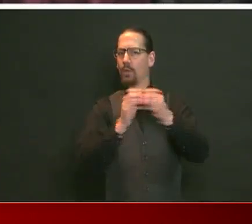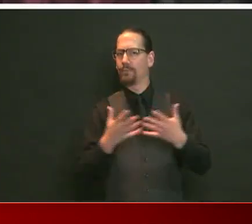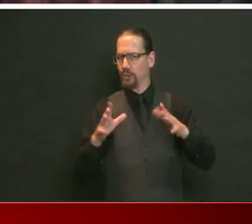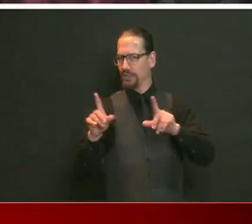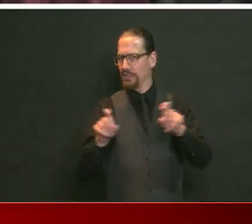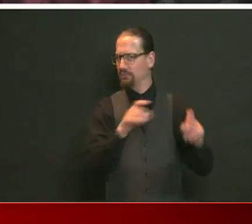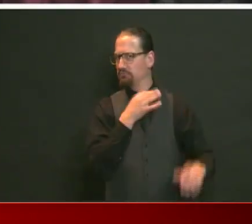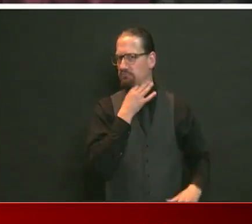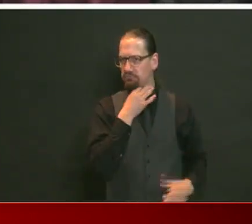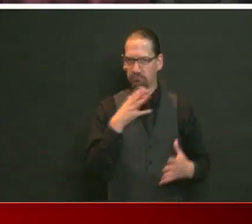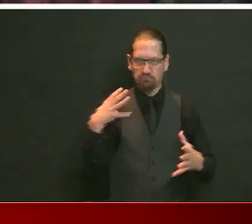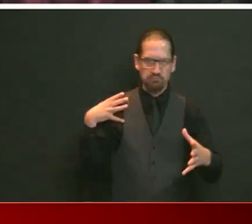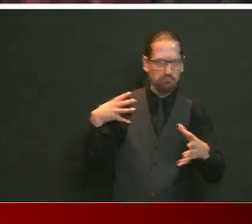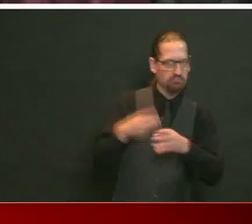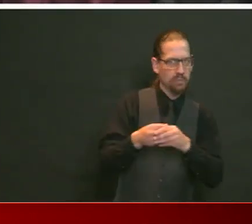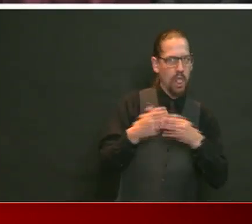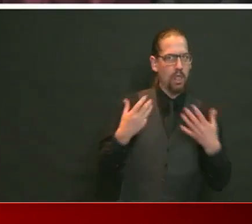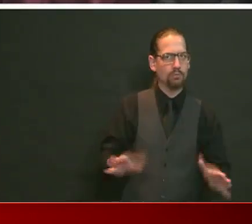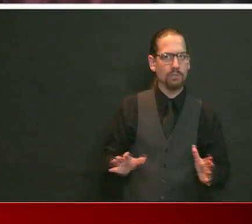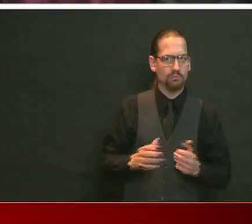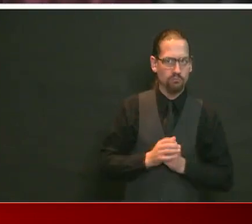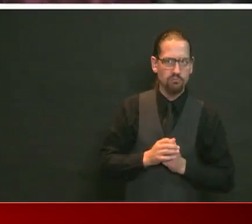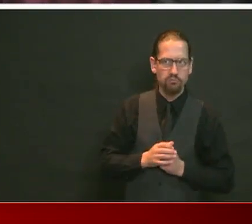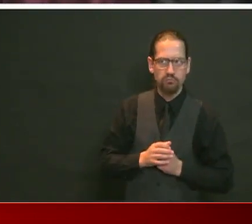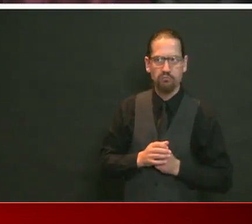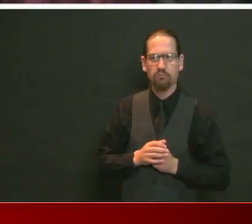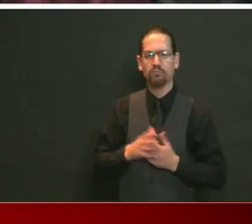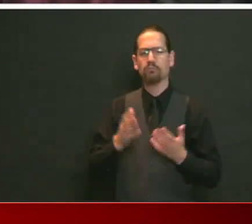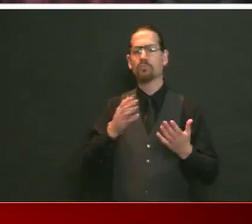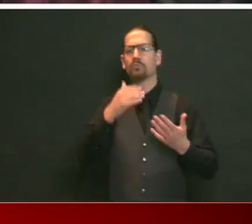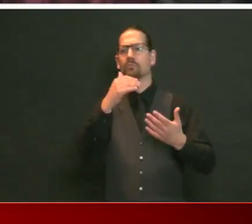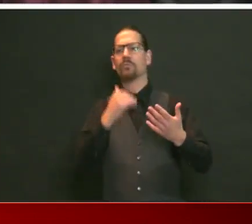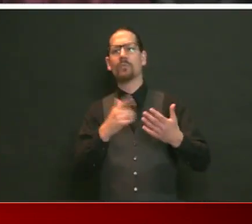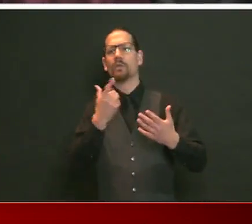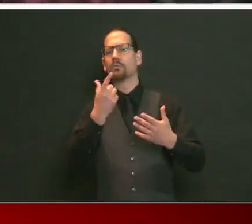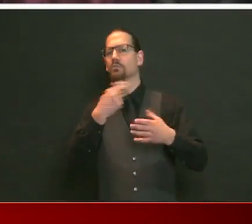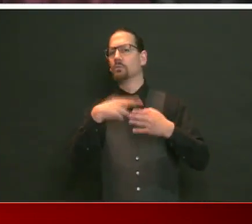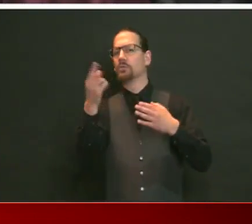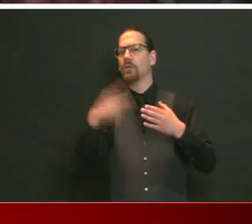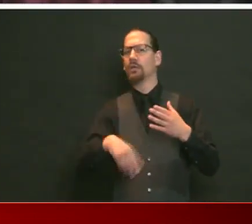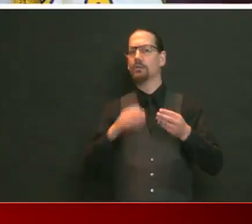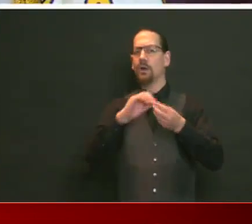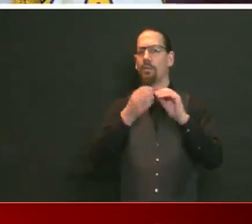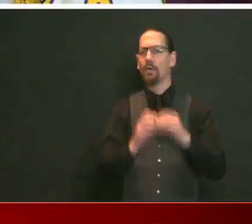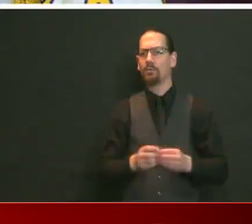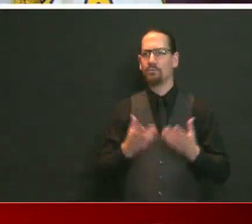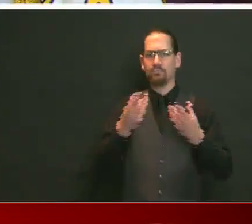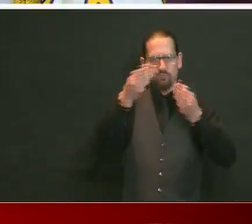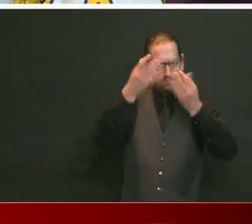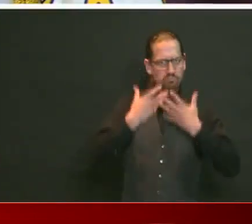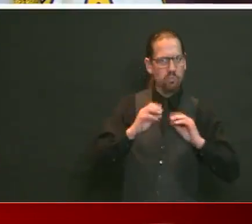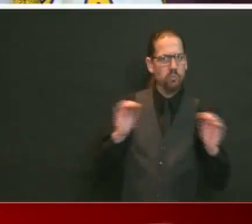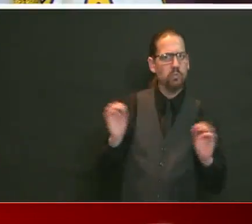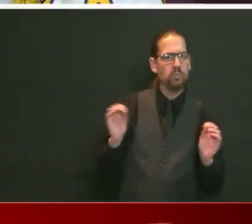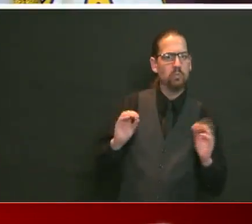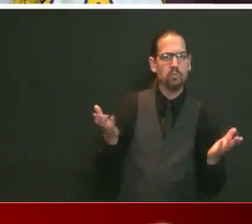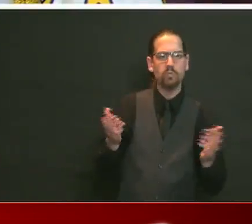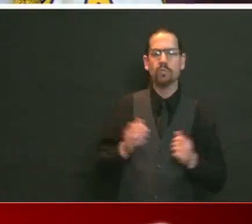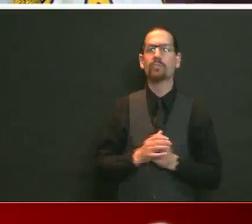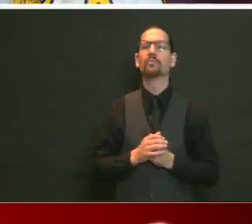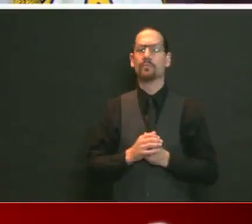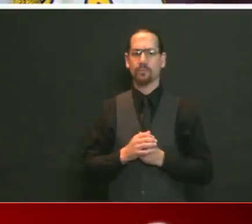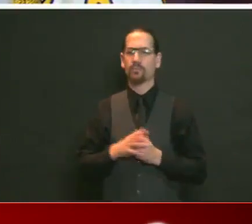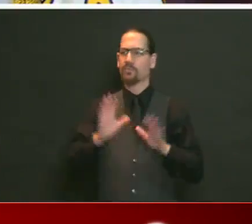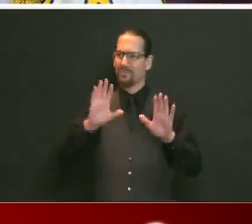and do you have any results yet, and if not, when do you anticipate a release of those results? We're continuing to collect the